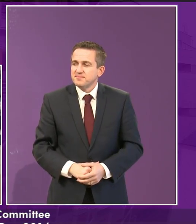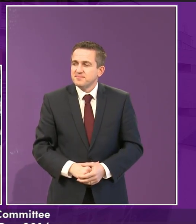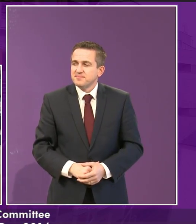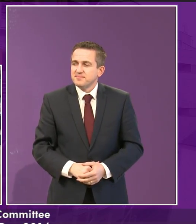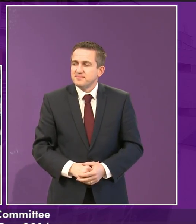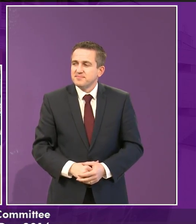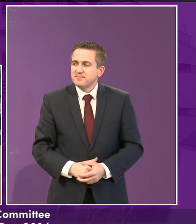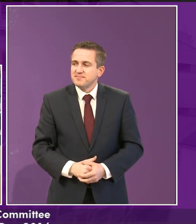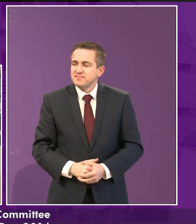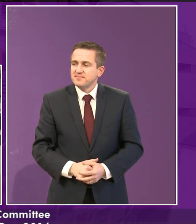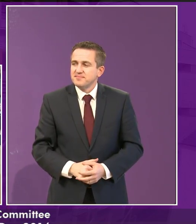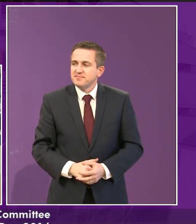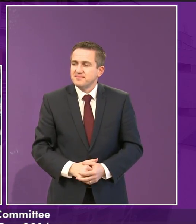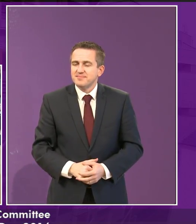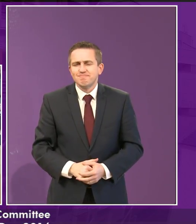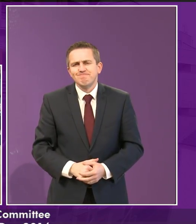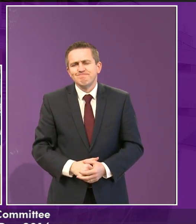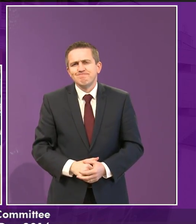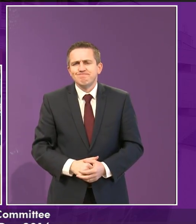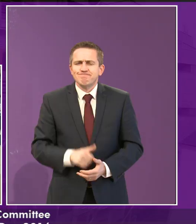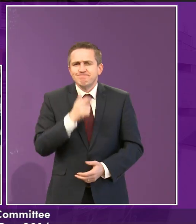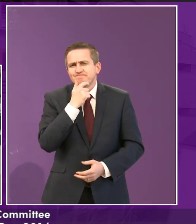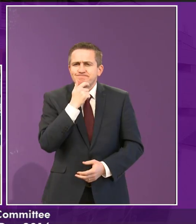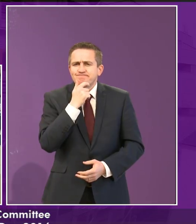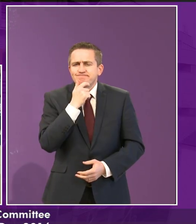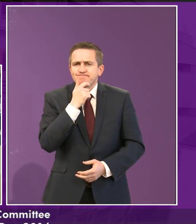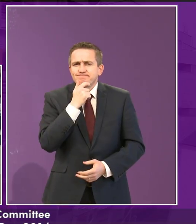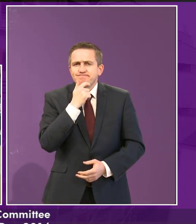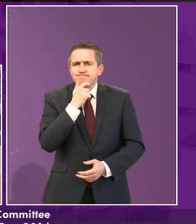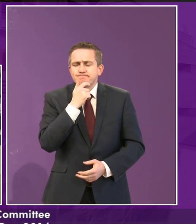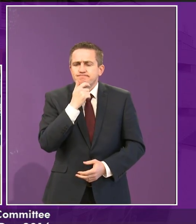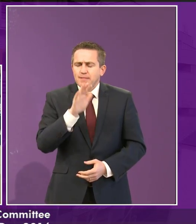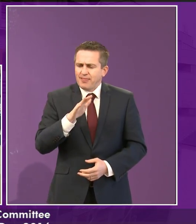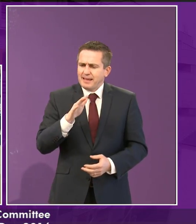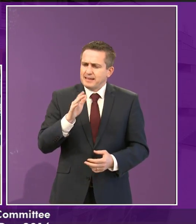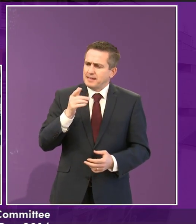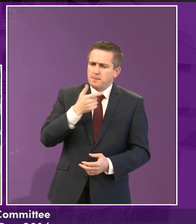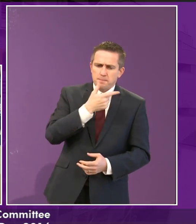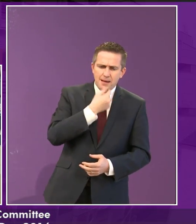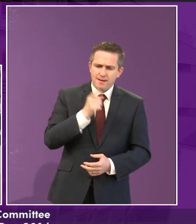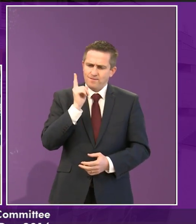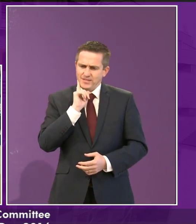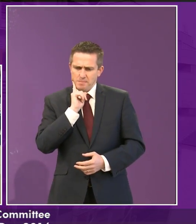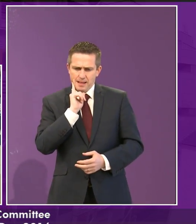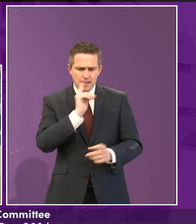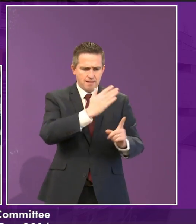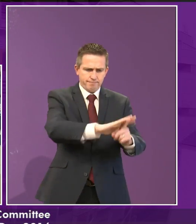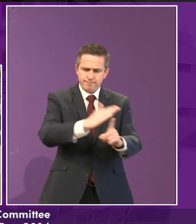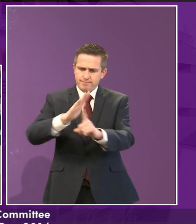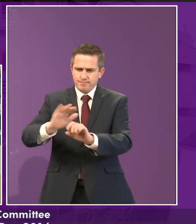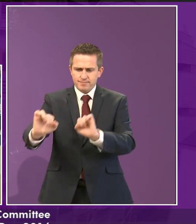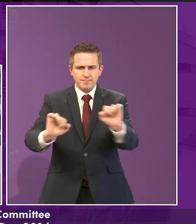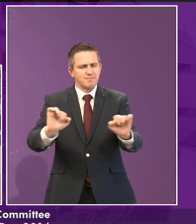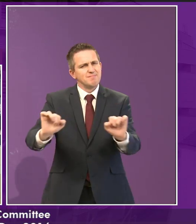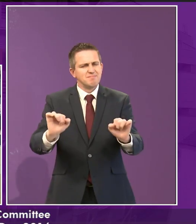I I don't know, like, I think gender stereotyping, um, it